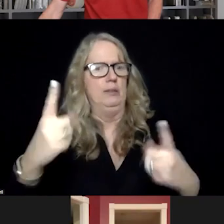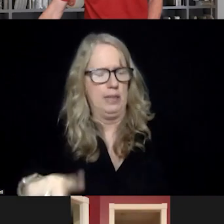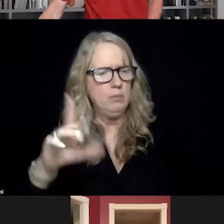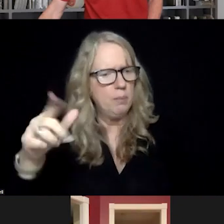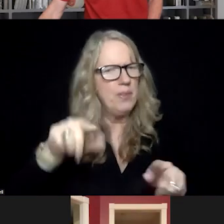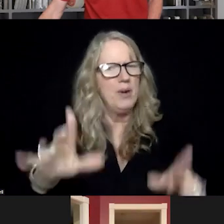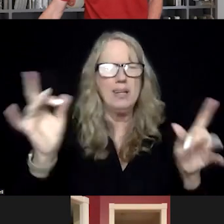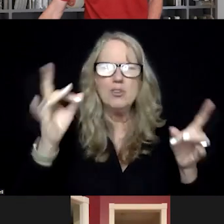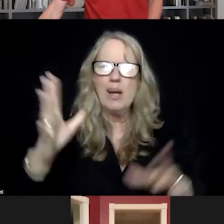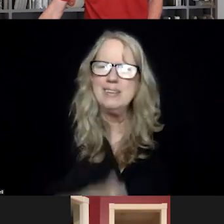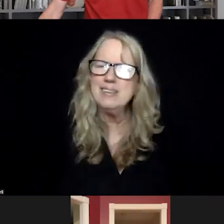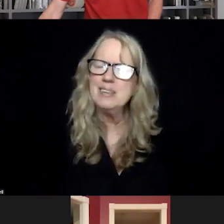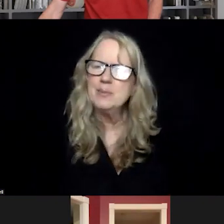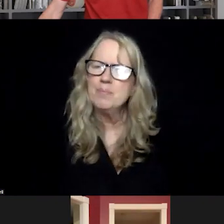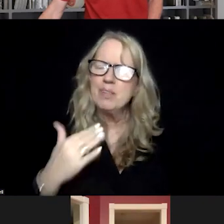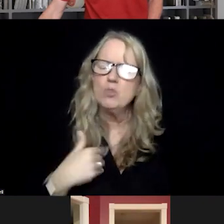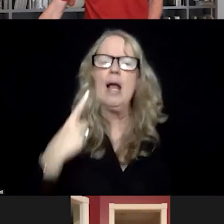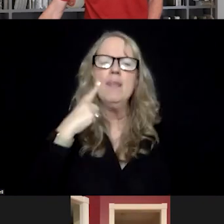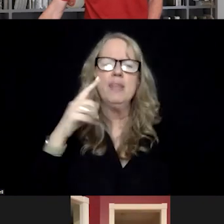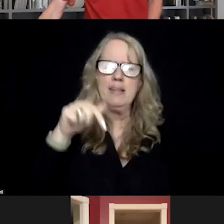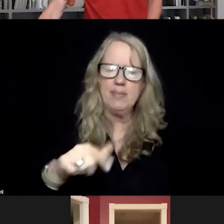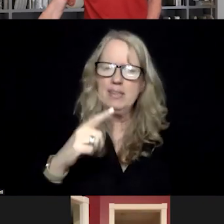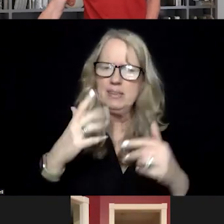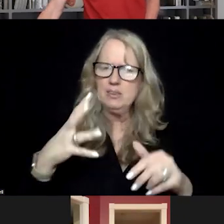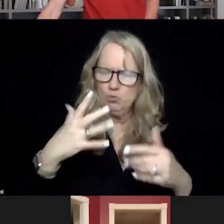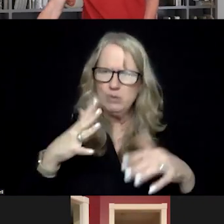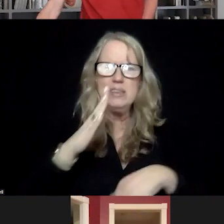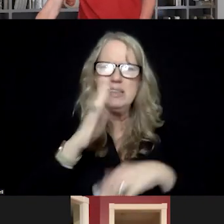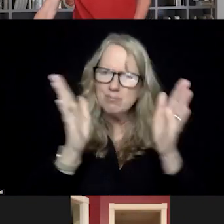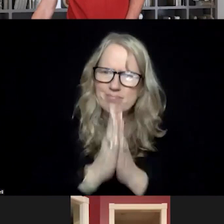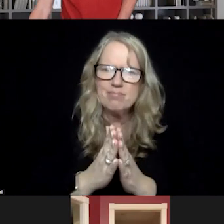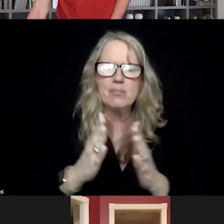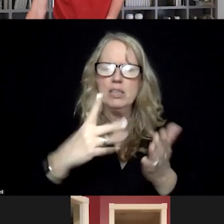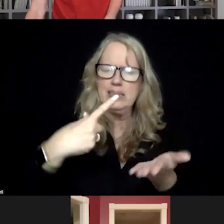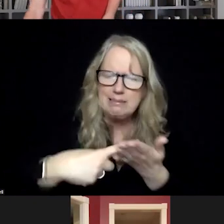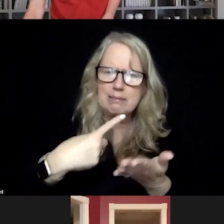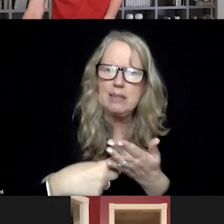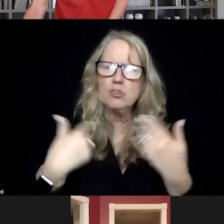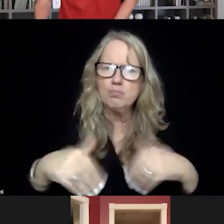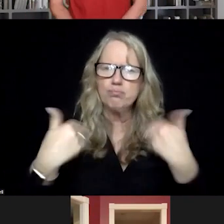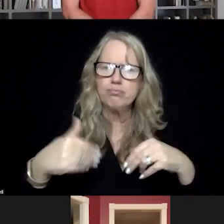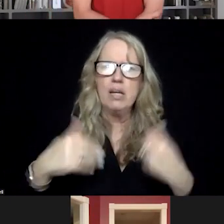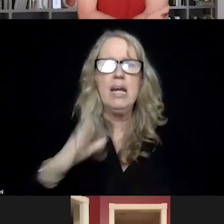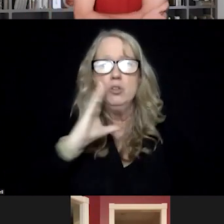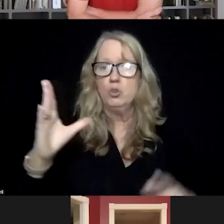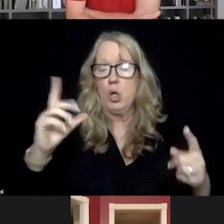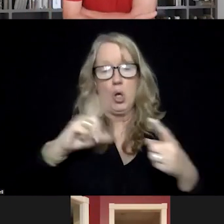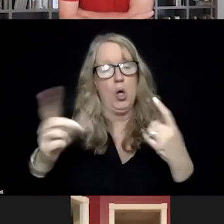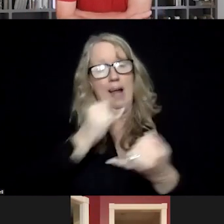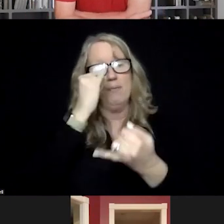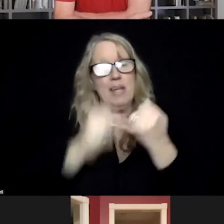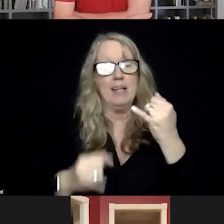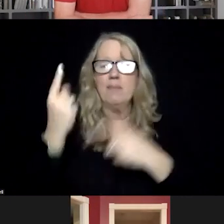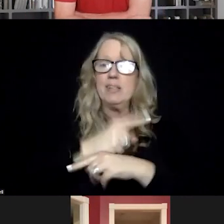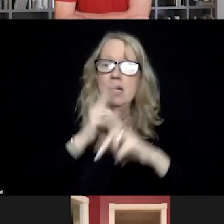crisis. So I think that, you know, this calls for much discussion. I think that, you know, um, at the end of the day, we know we all need